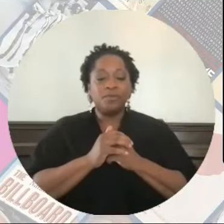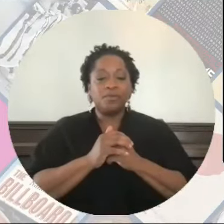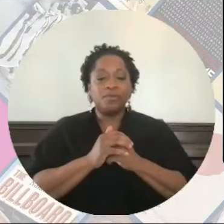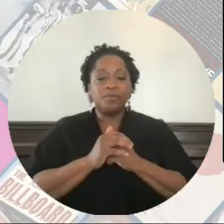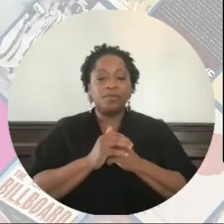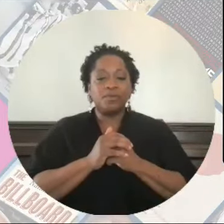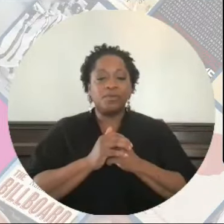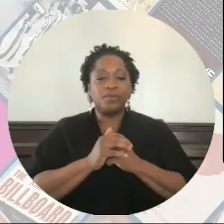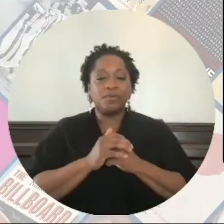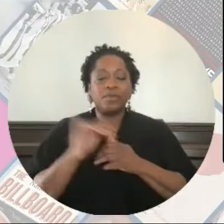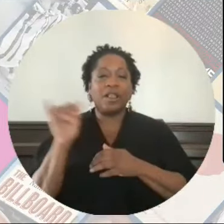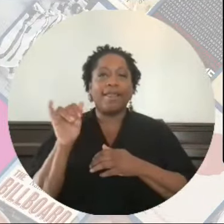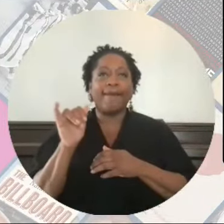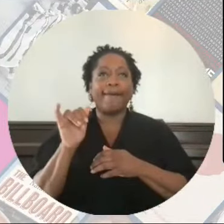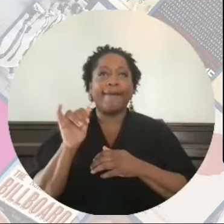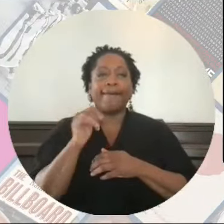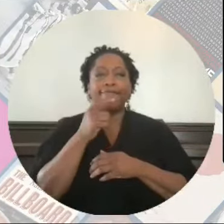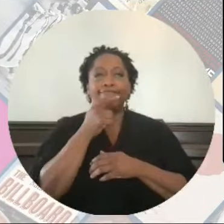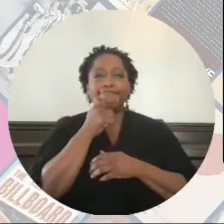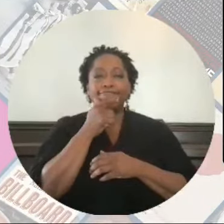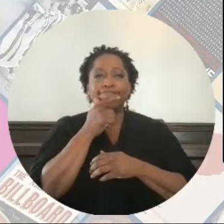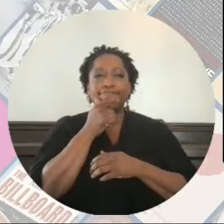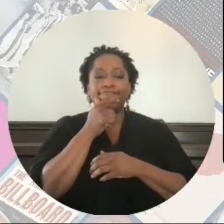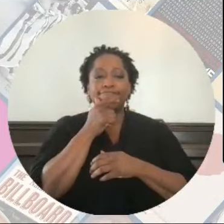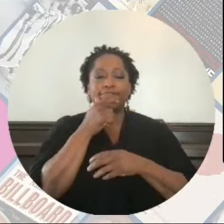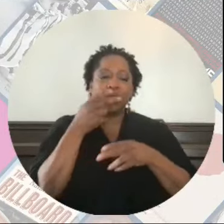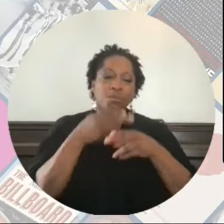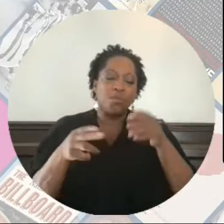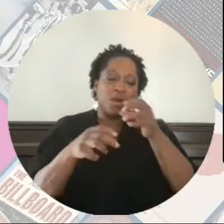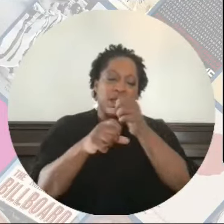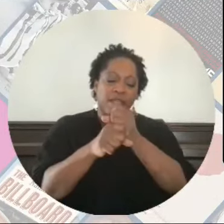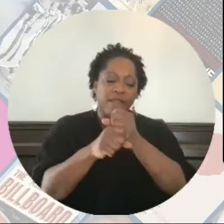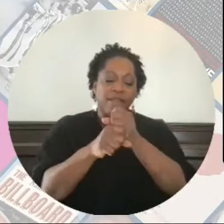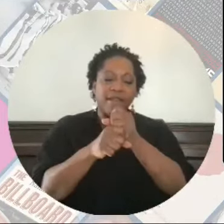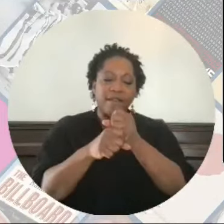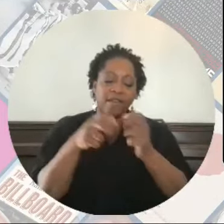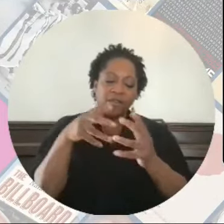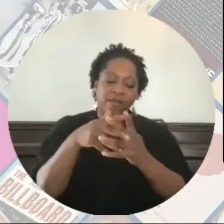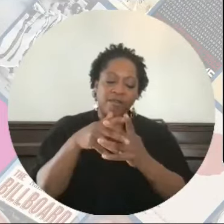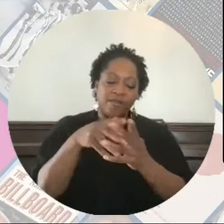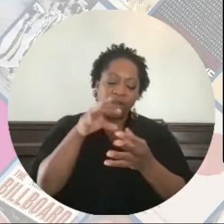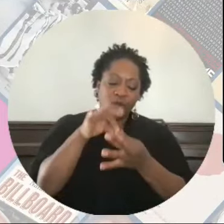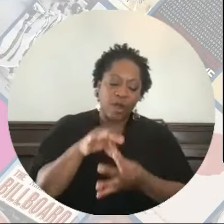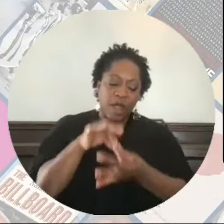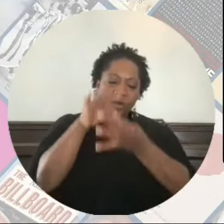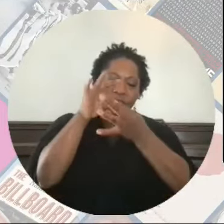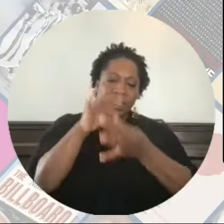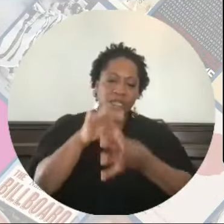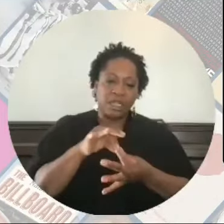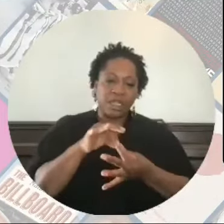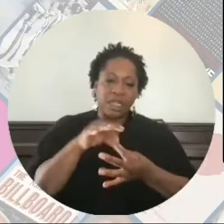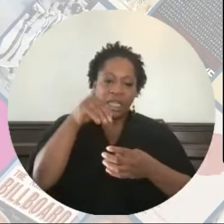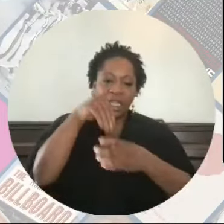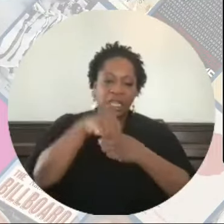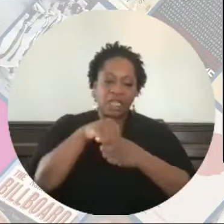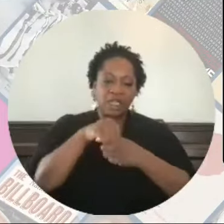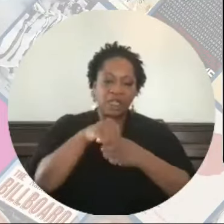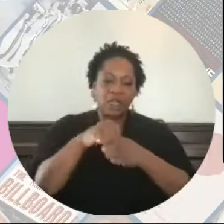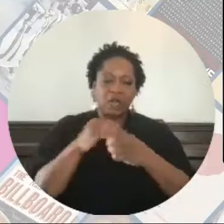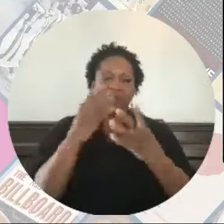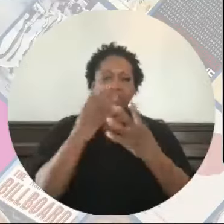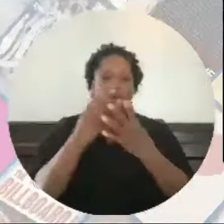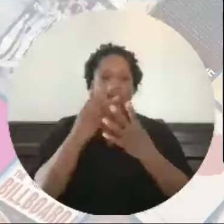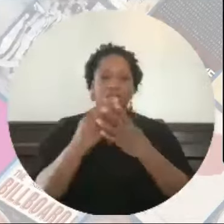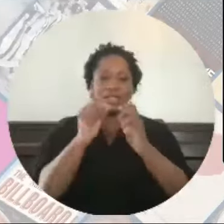And just as a brief kind of grounding into the prison industrial